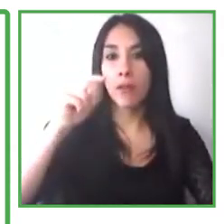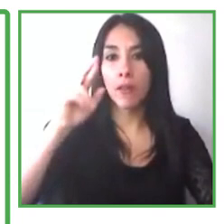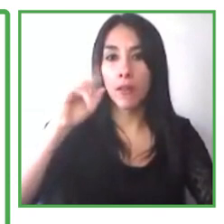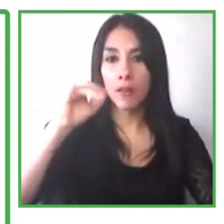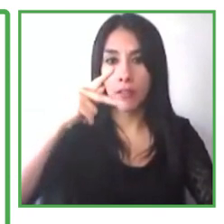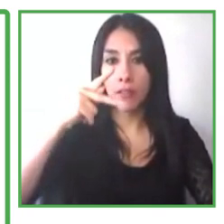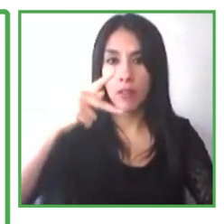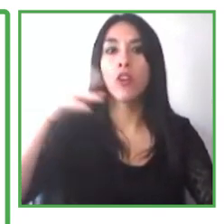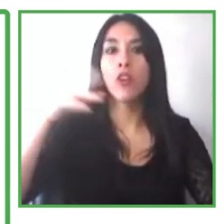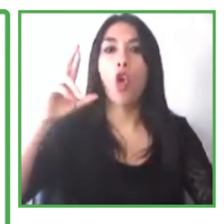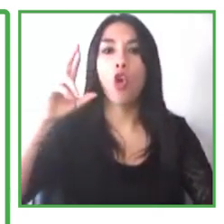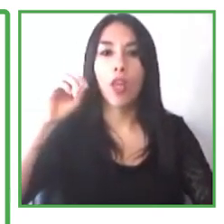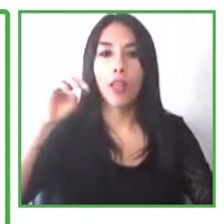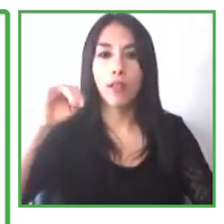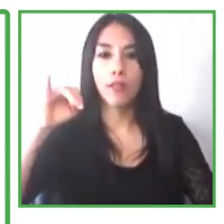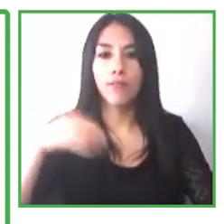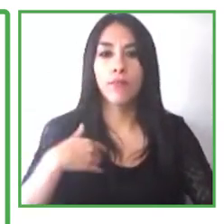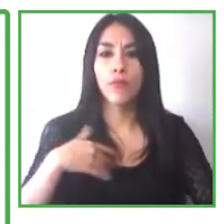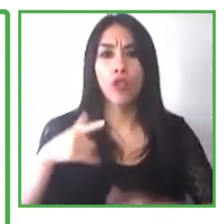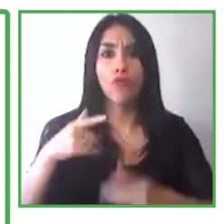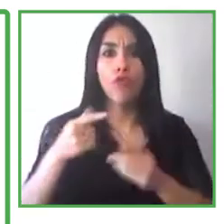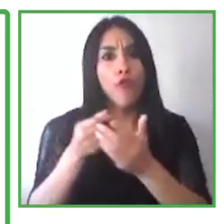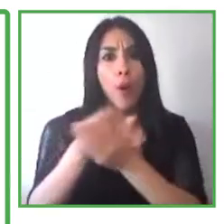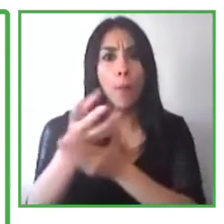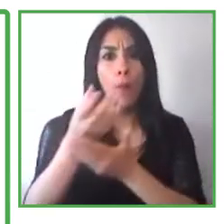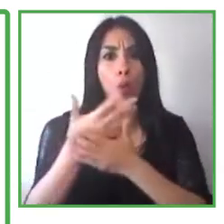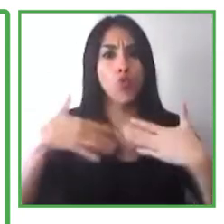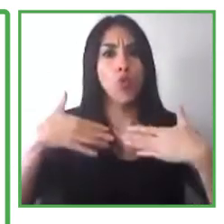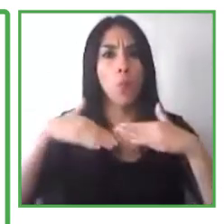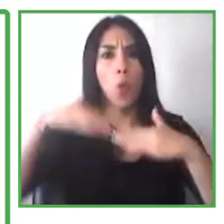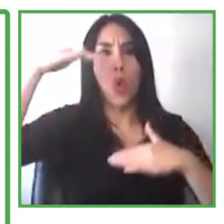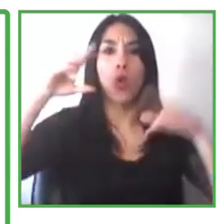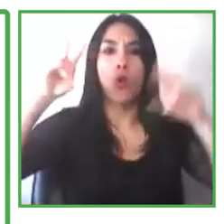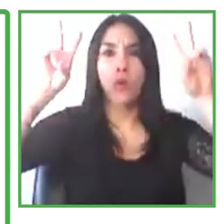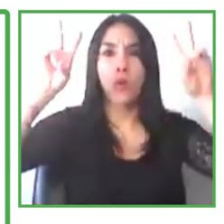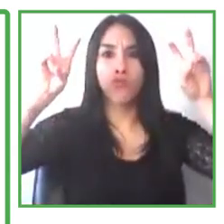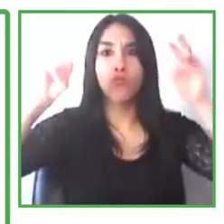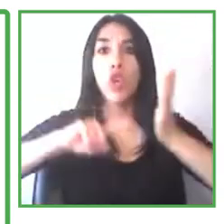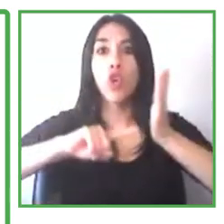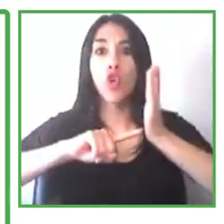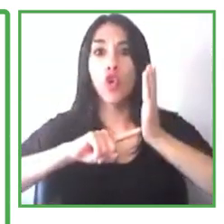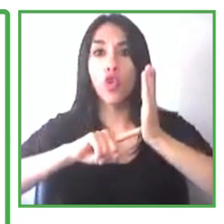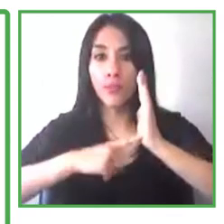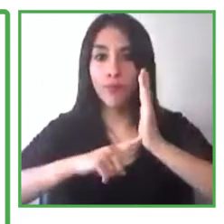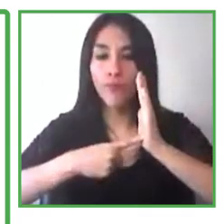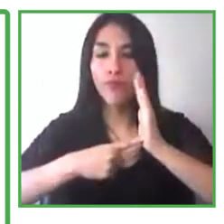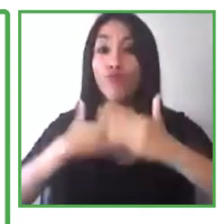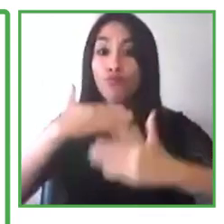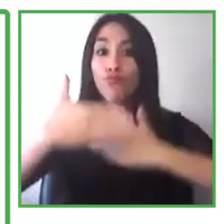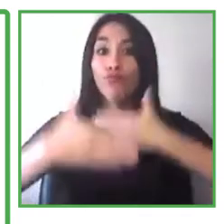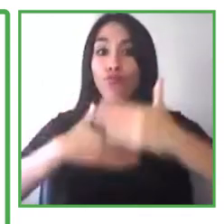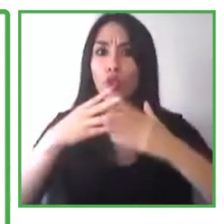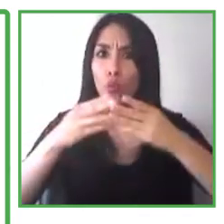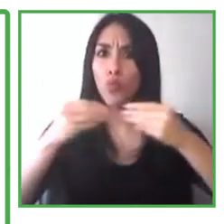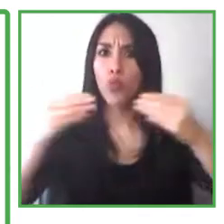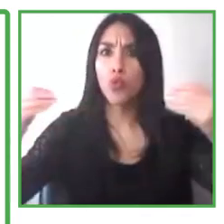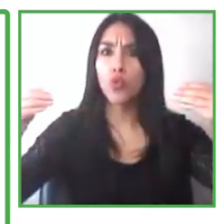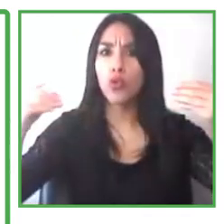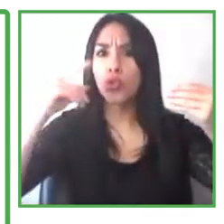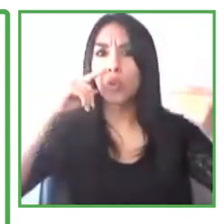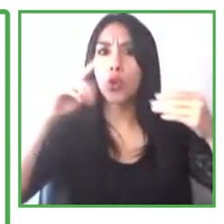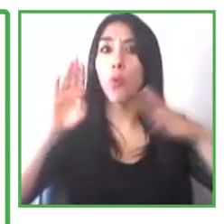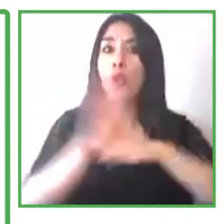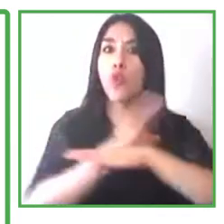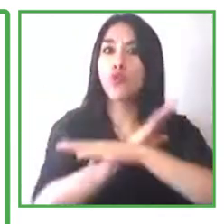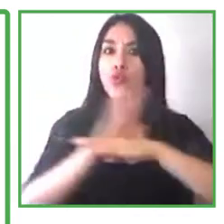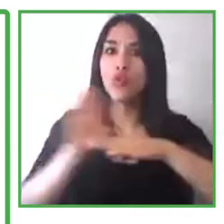years, I've been working in my own organization, which is named Three Talents. I do work both in the U.S. and